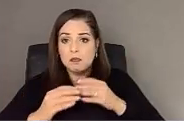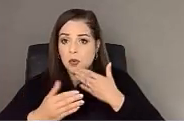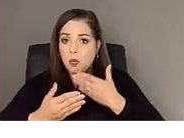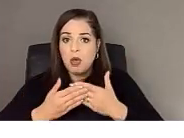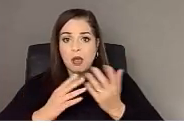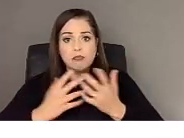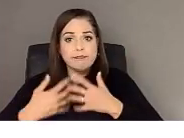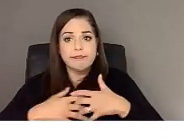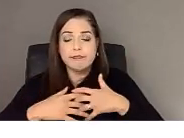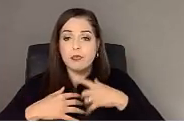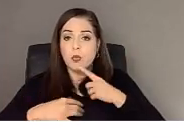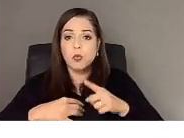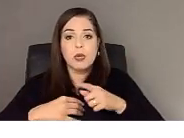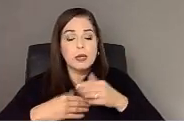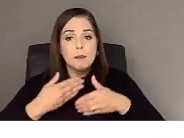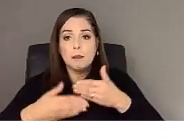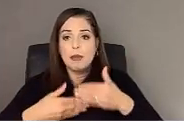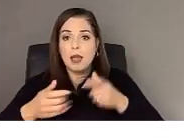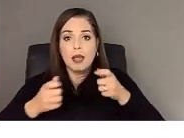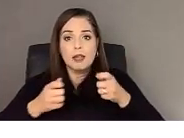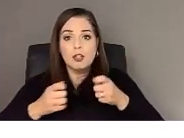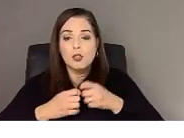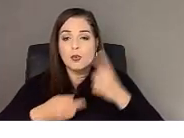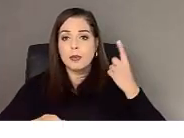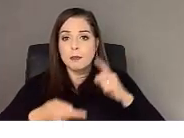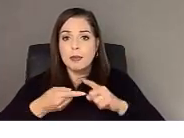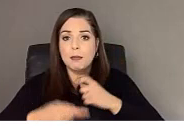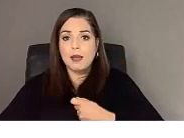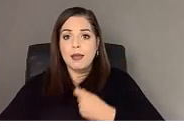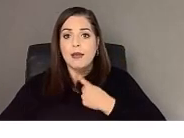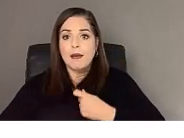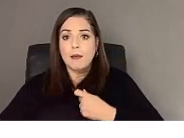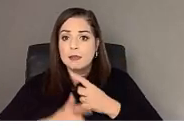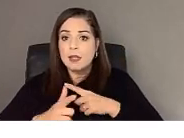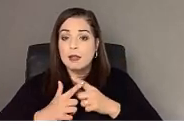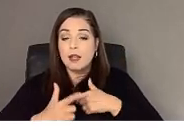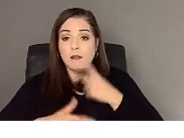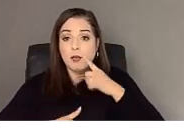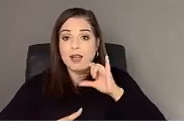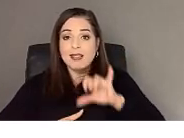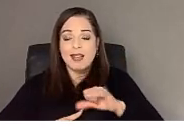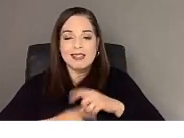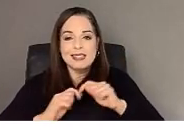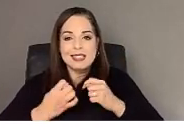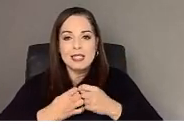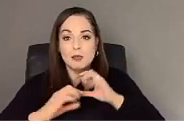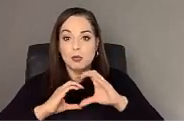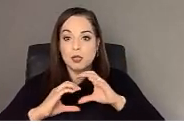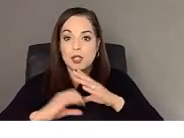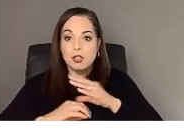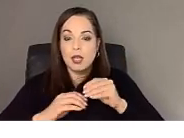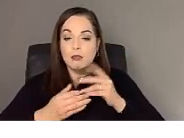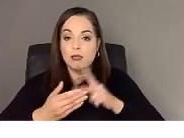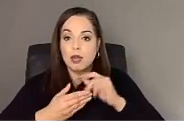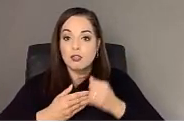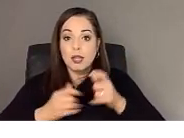minimal hiccups. So it was a good exercise in team communication and project management, which again was part of our motivation and